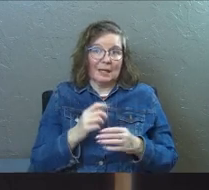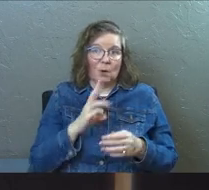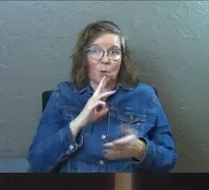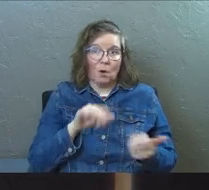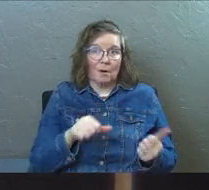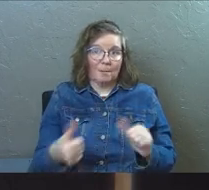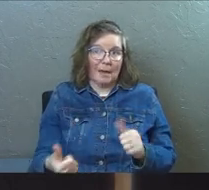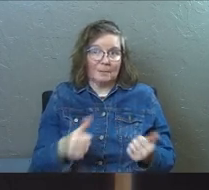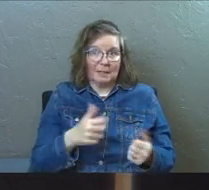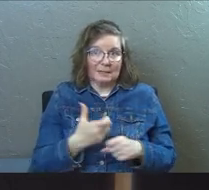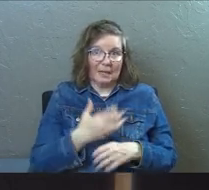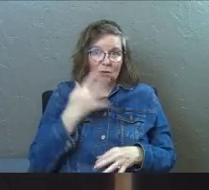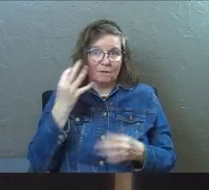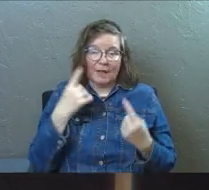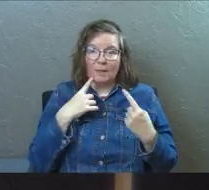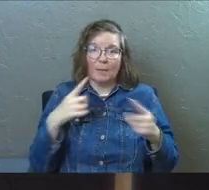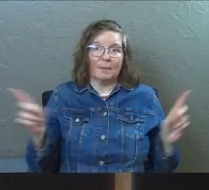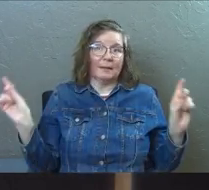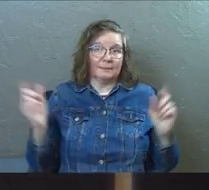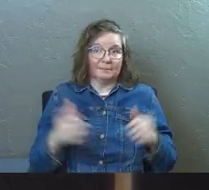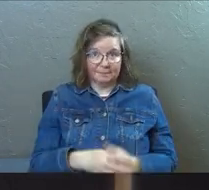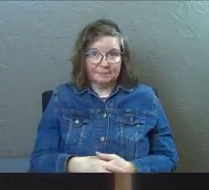water baptized and take your faith public.